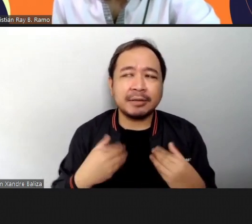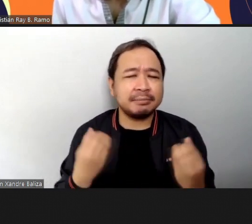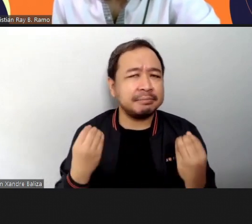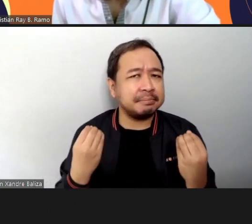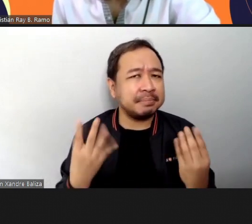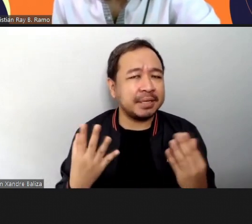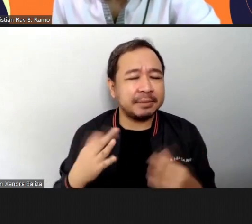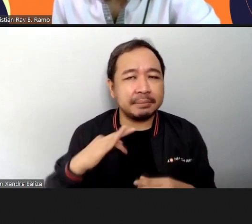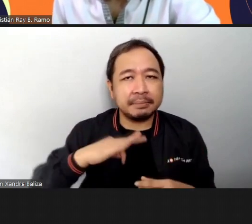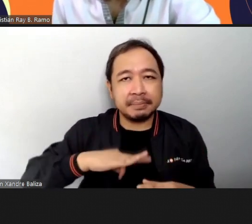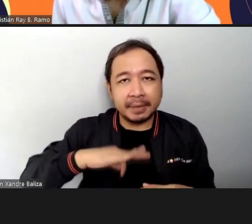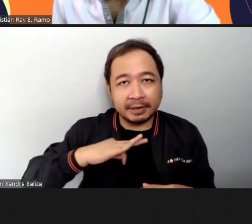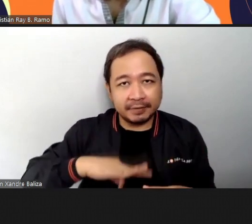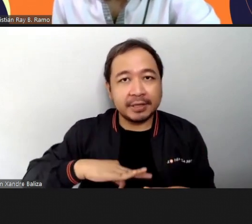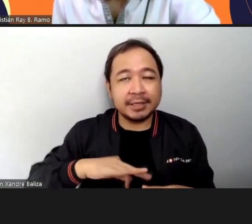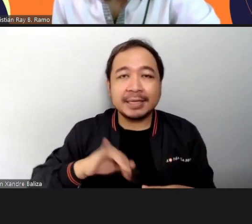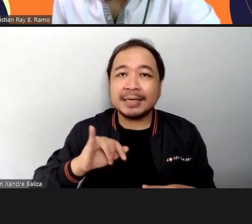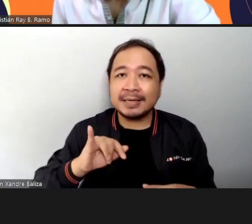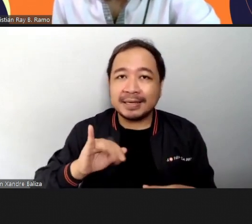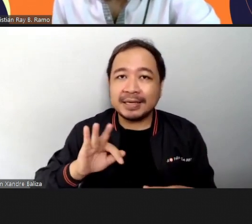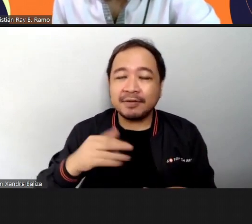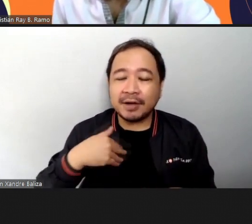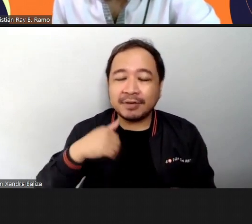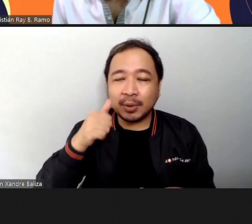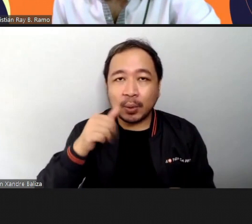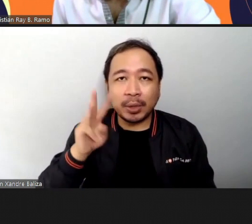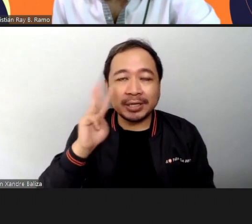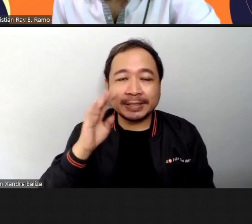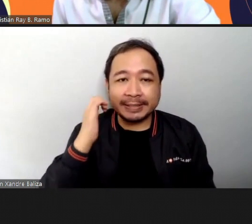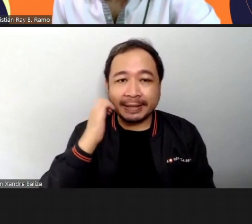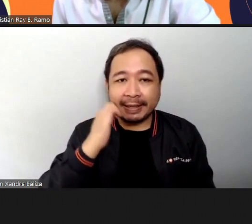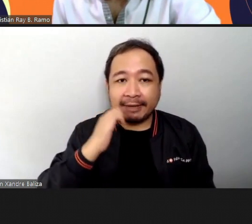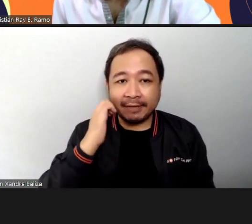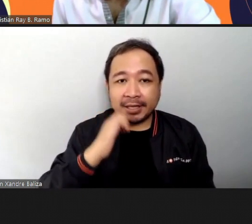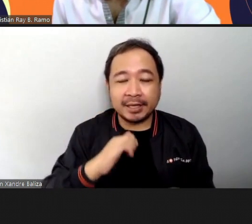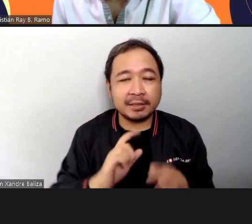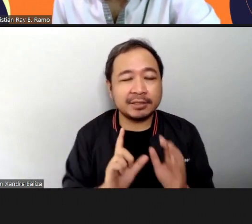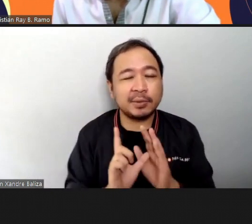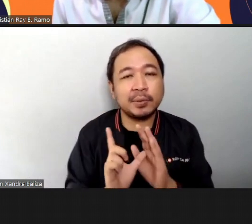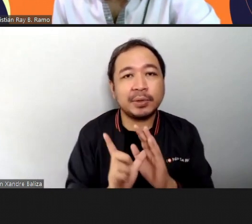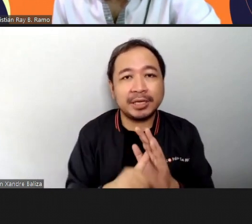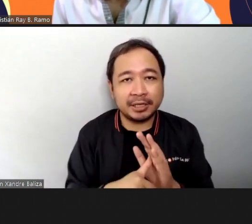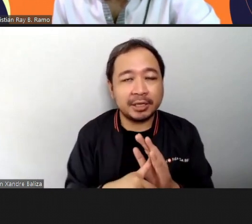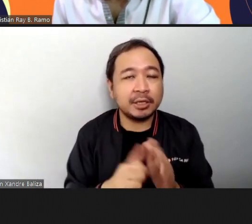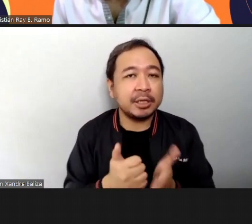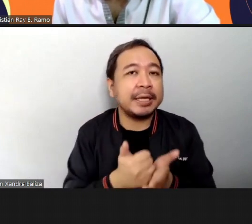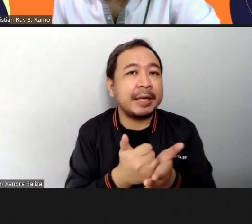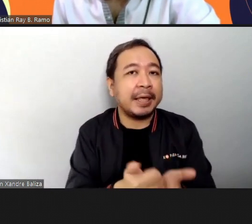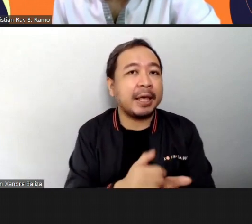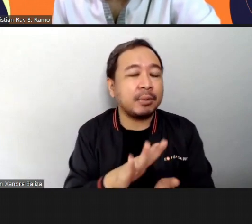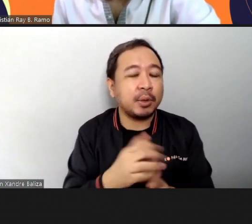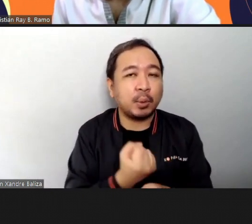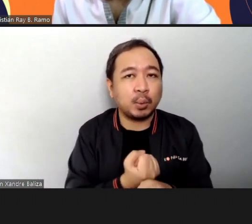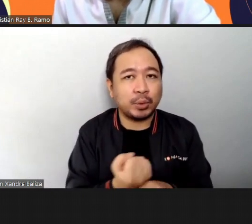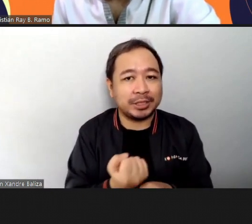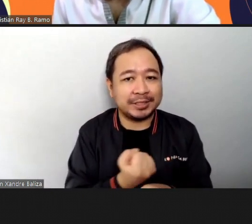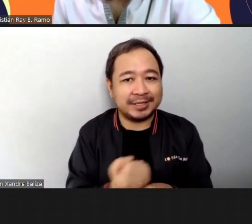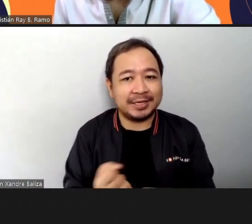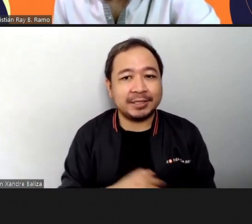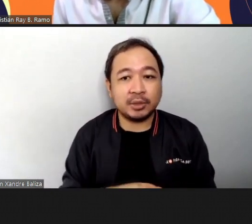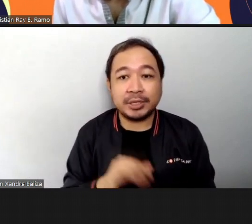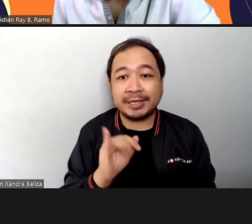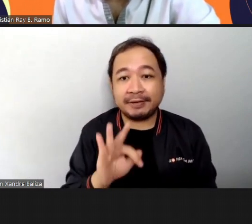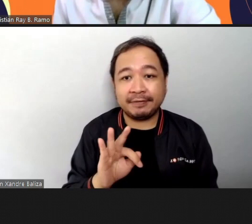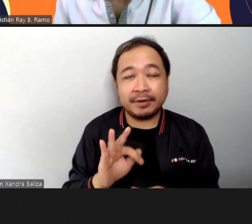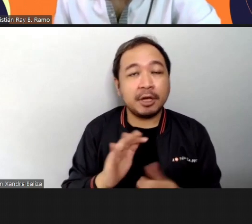benefits by doing mindfulness every day that eventually will help you with your resilience so if you practice